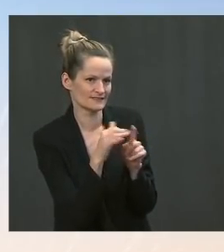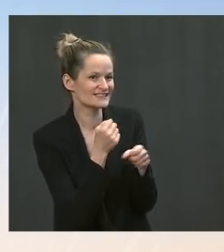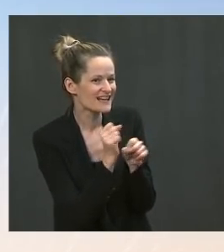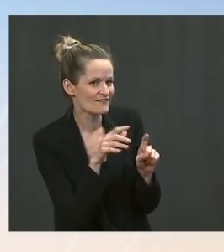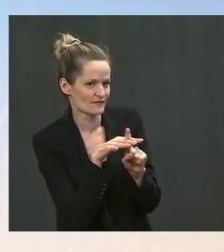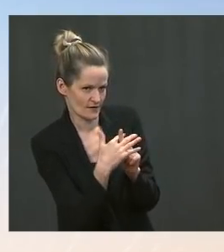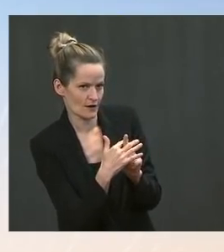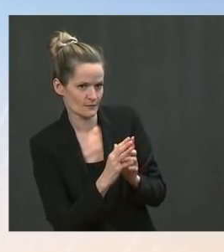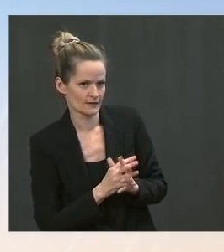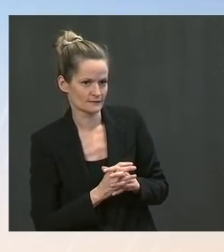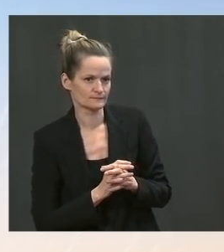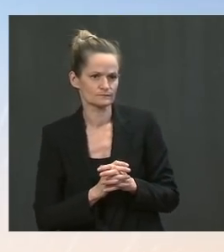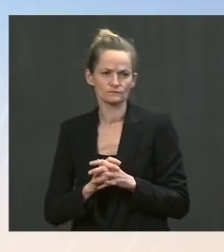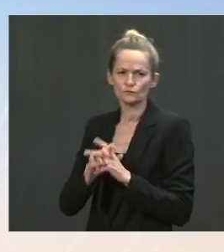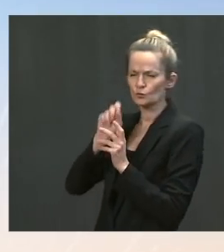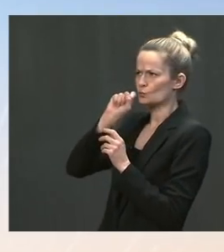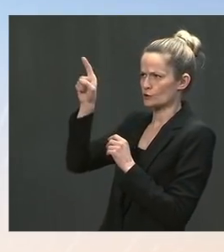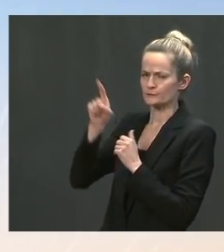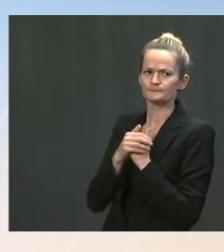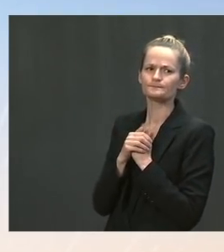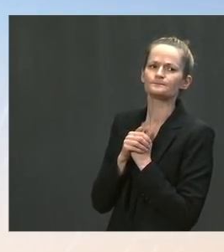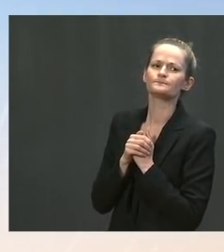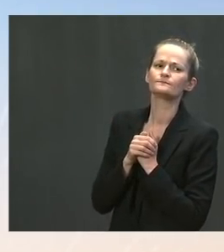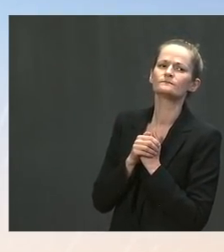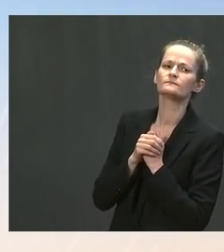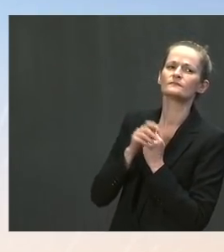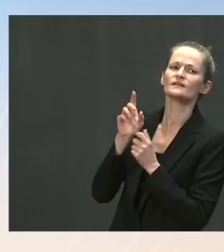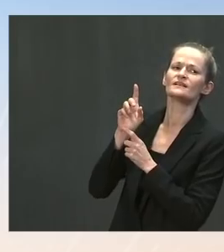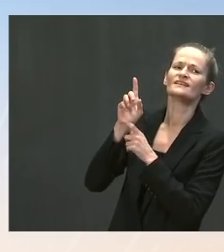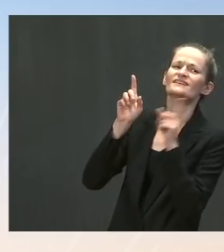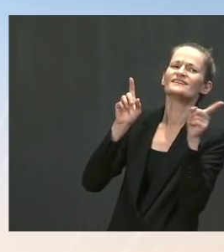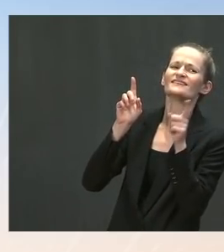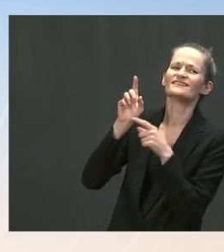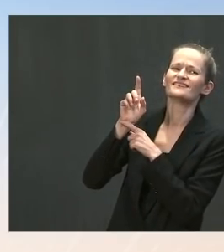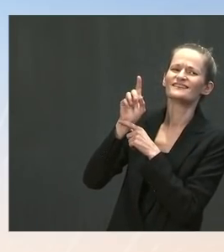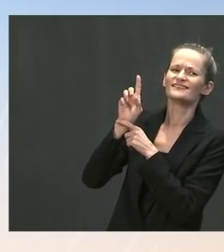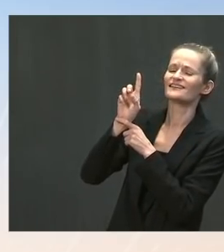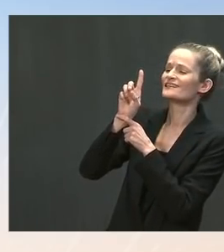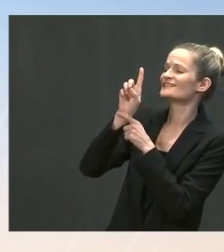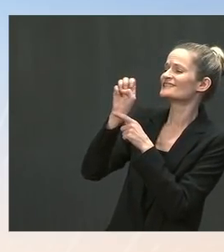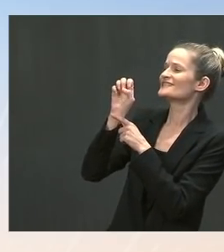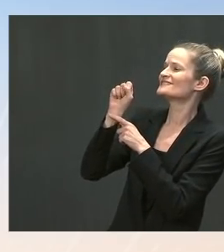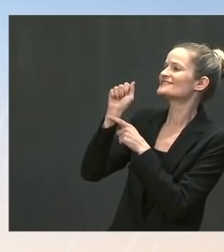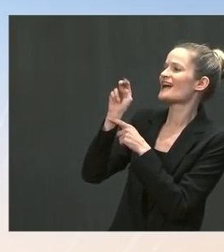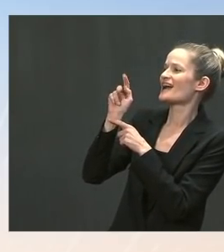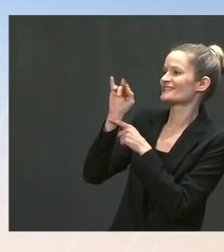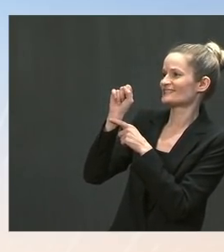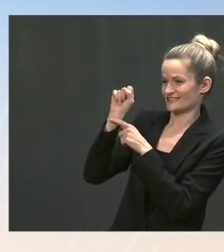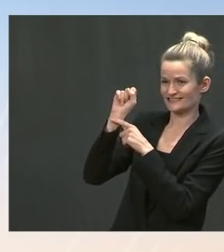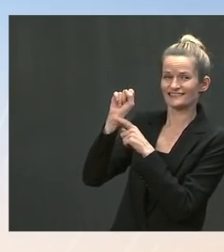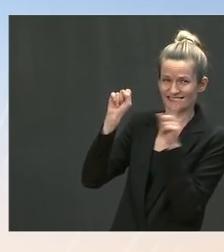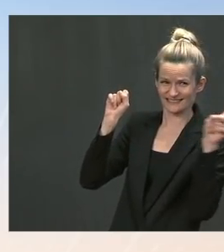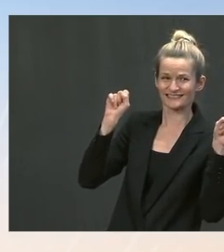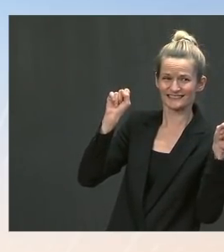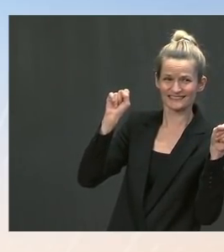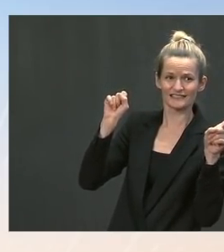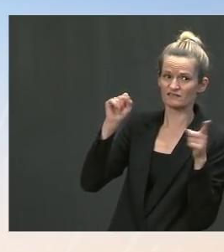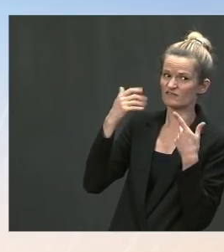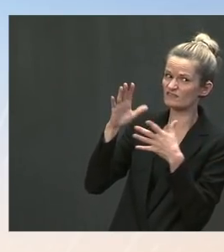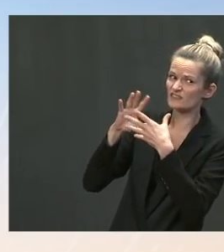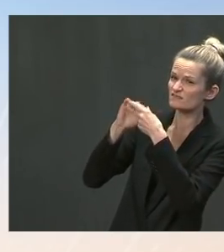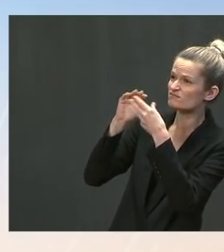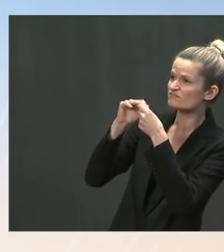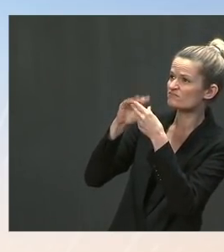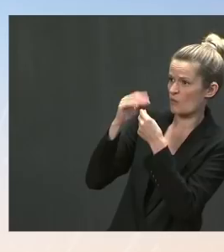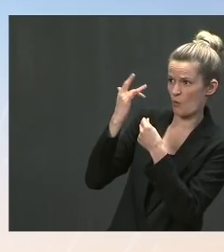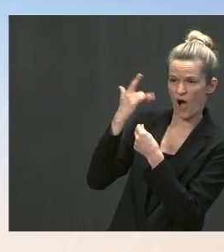about harmful emotional, academic, and psychological effects of putting kindergartners in masks for hours at a